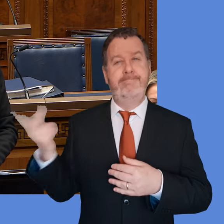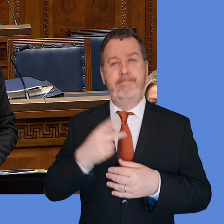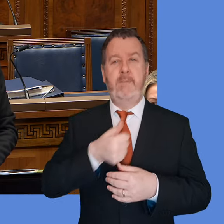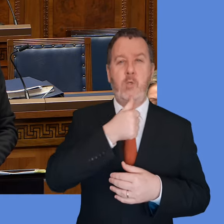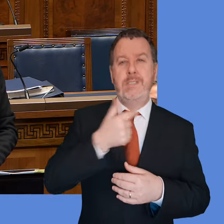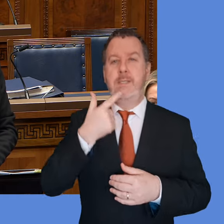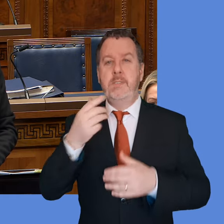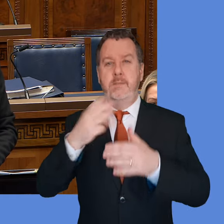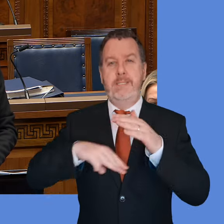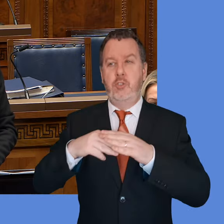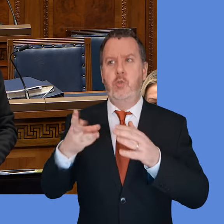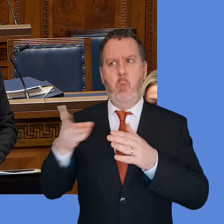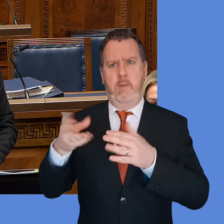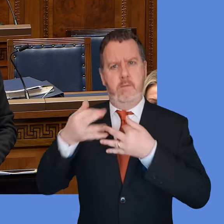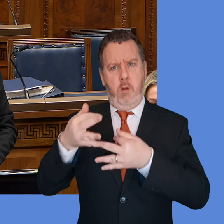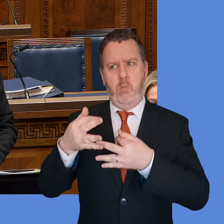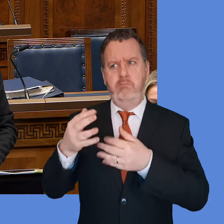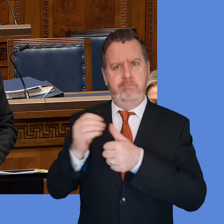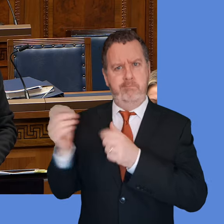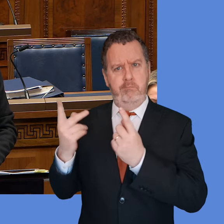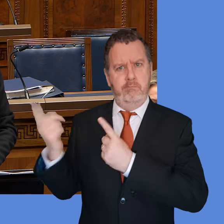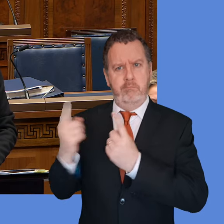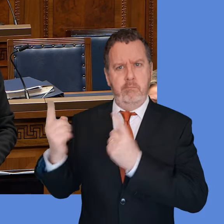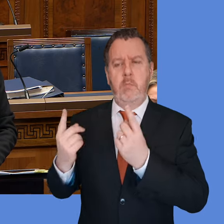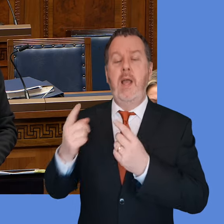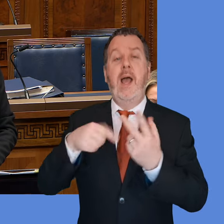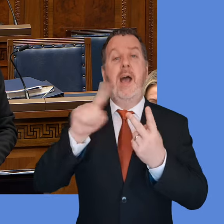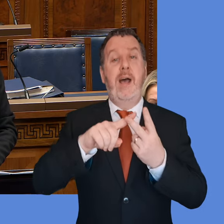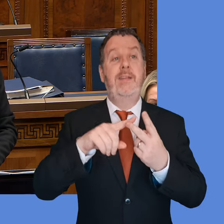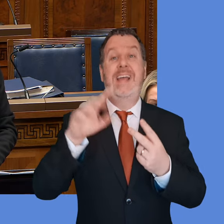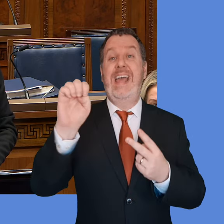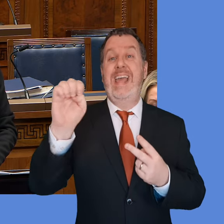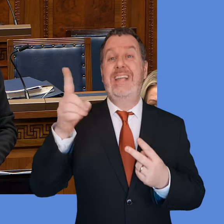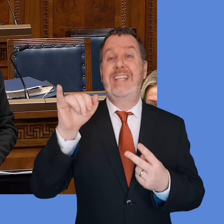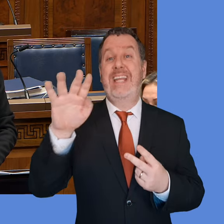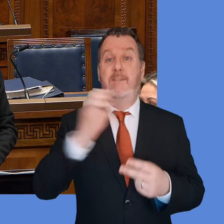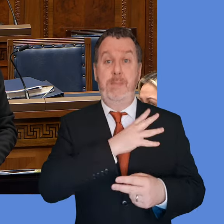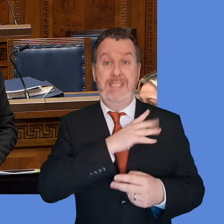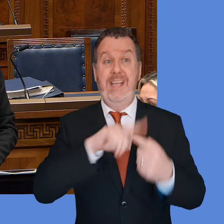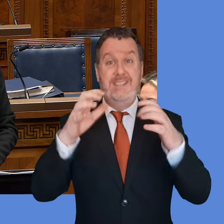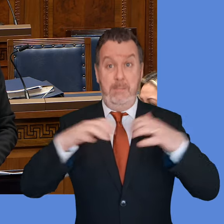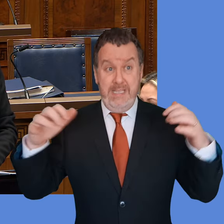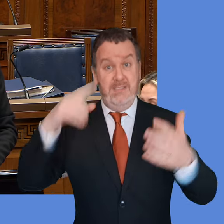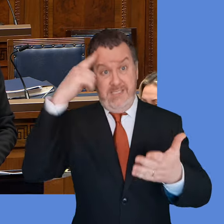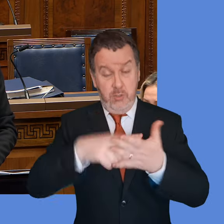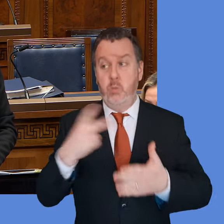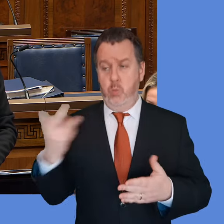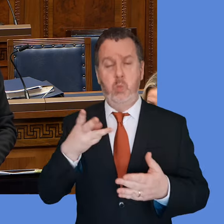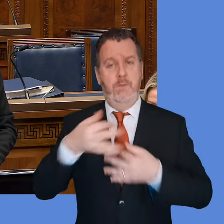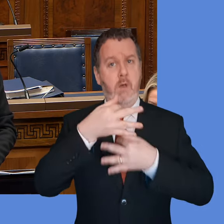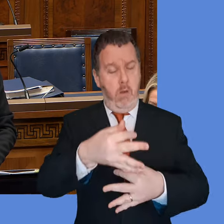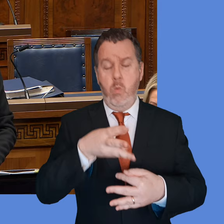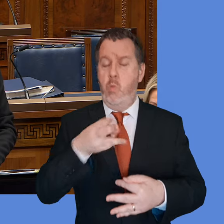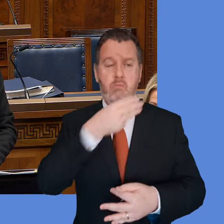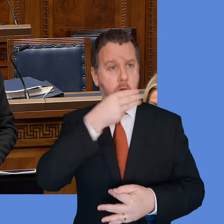Office of First Minister and Deputy First Minister, and to support and act in accordance with all decisions of the Executive Committee and Assembly. We're fully committed to